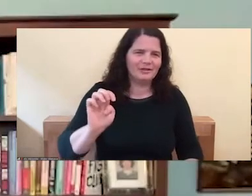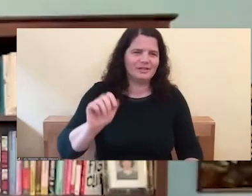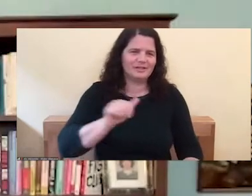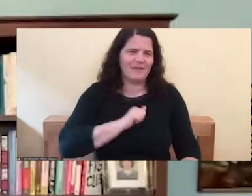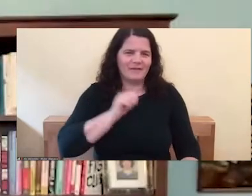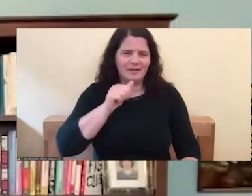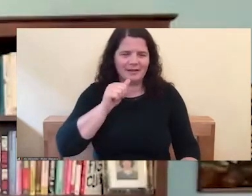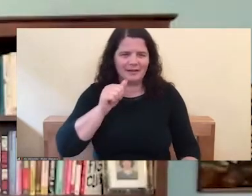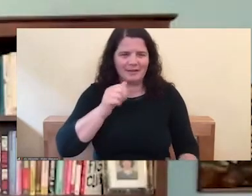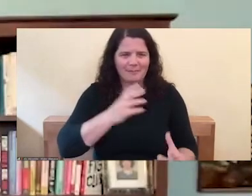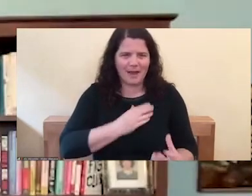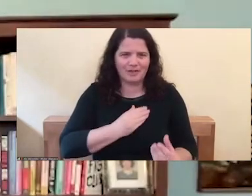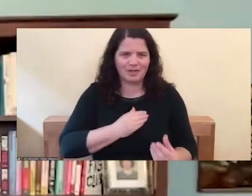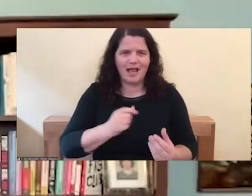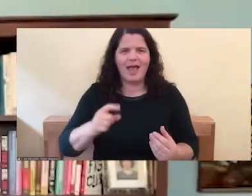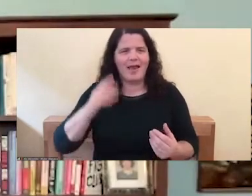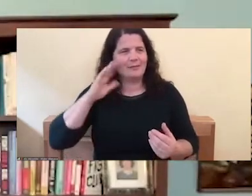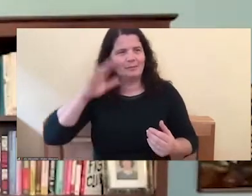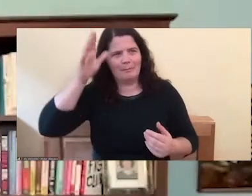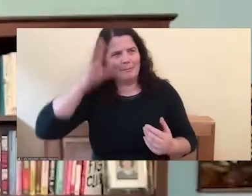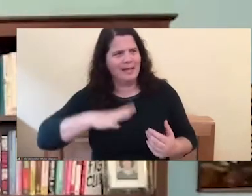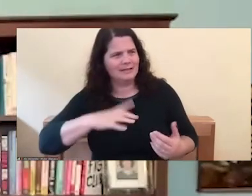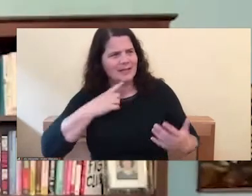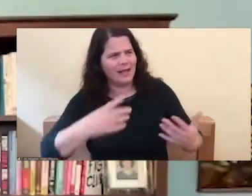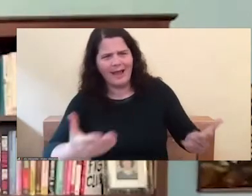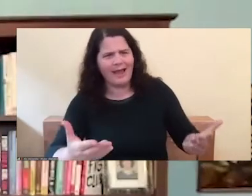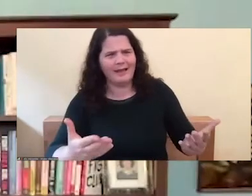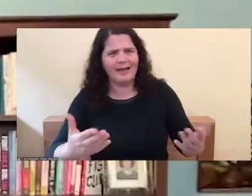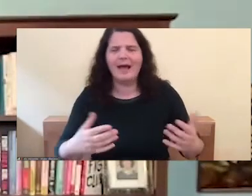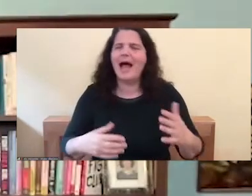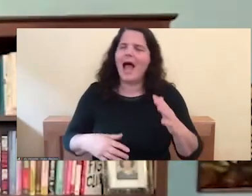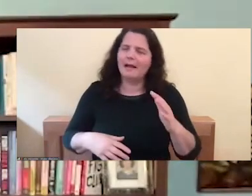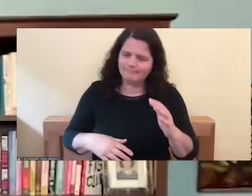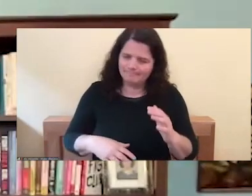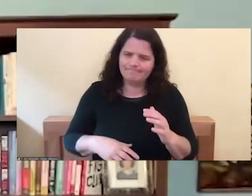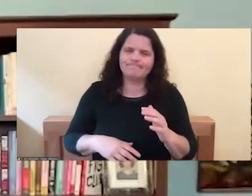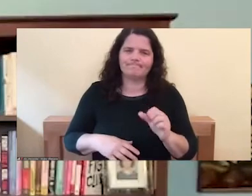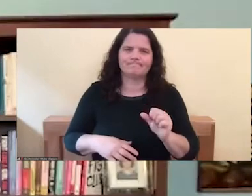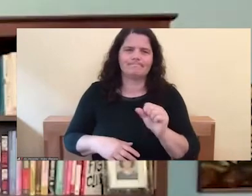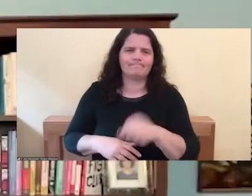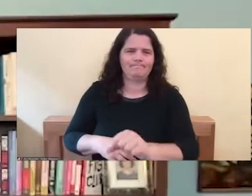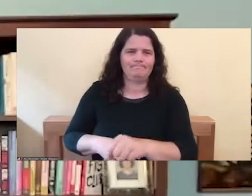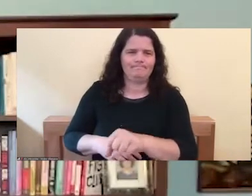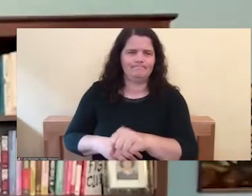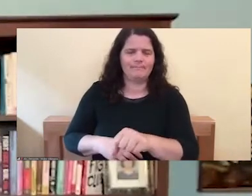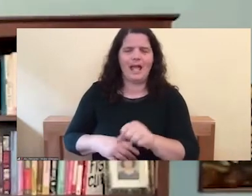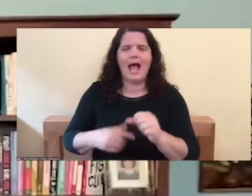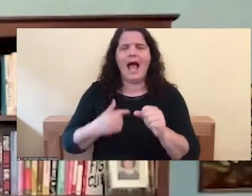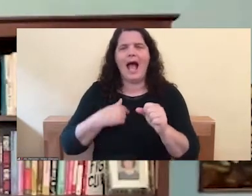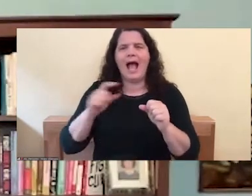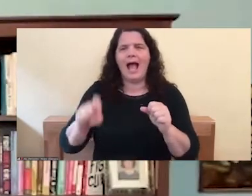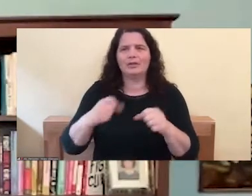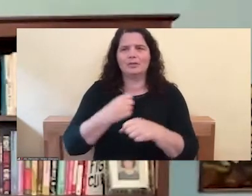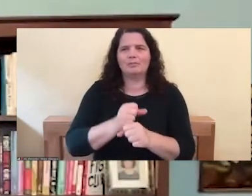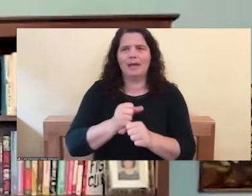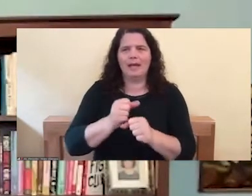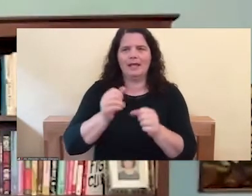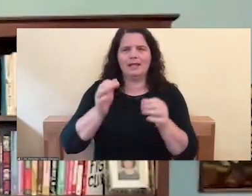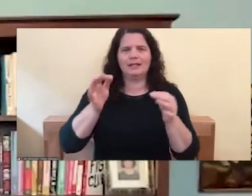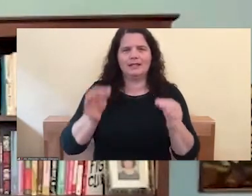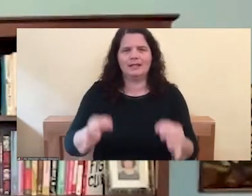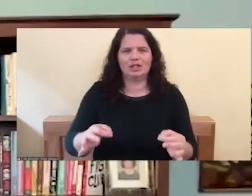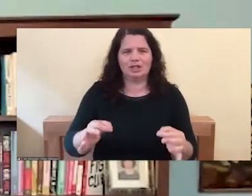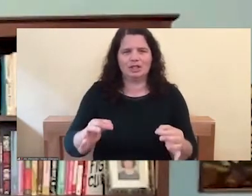And it was a choice I made just because, you know, a book would have to look a little bit different for a man. And I tried